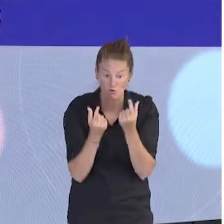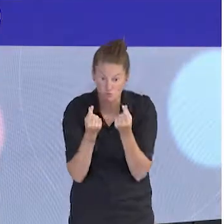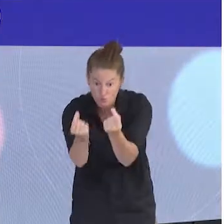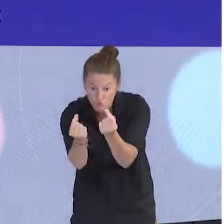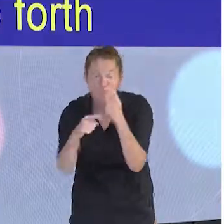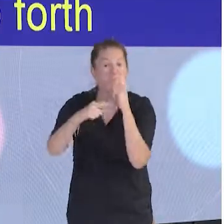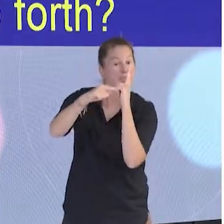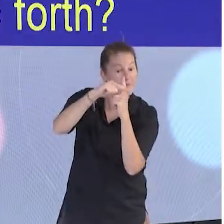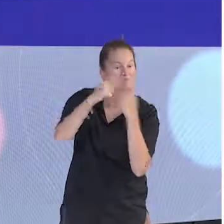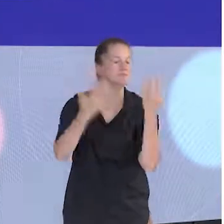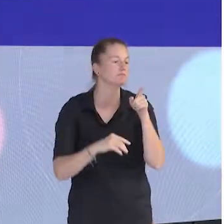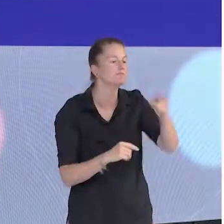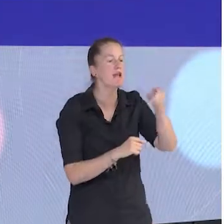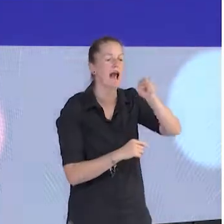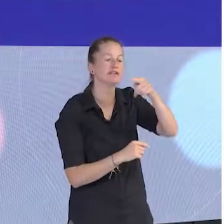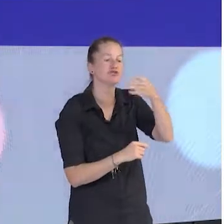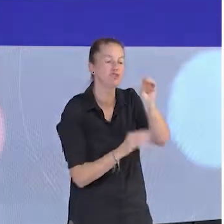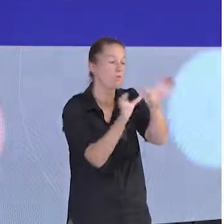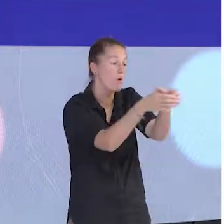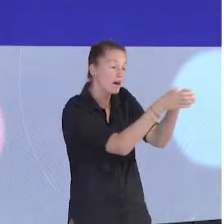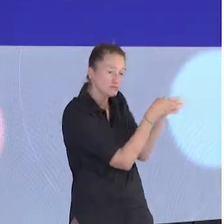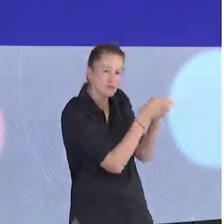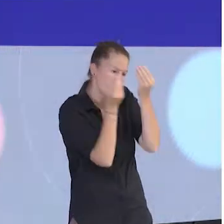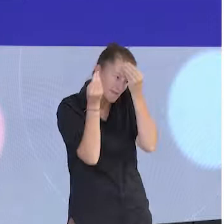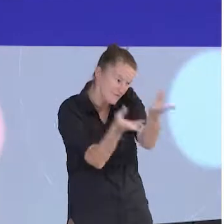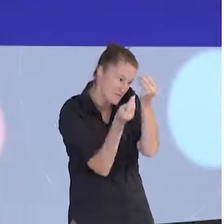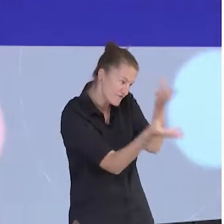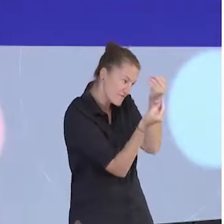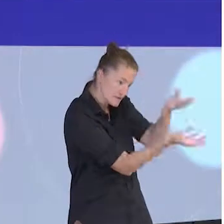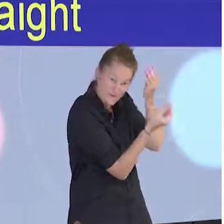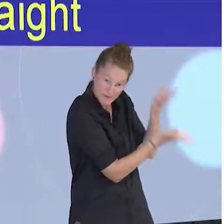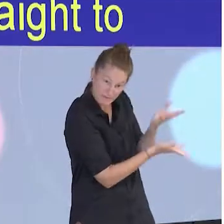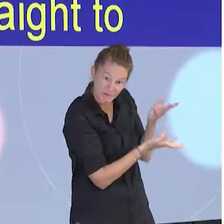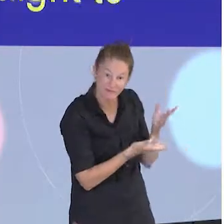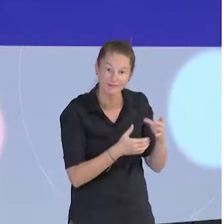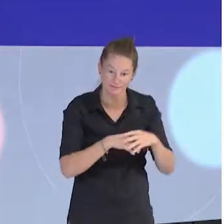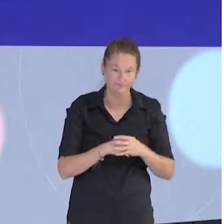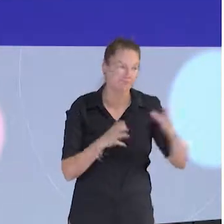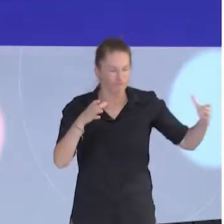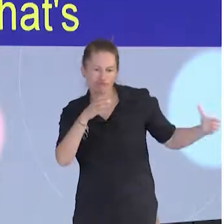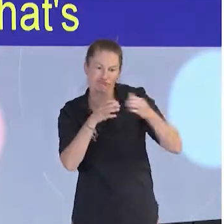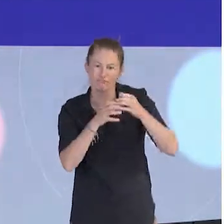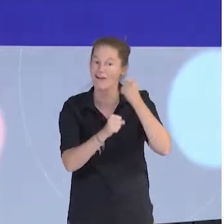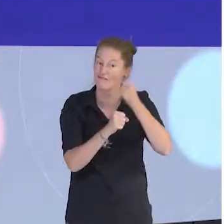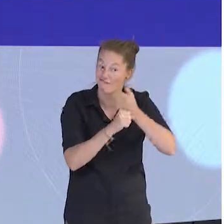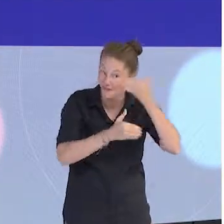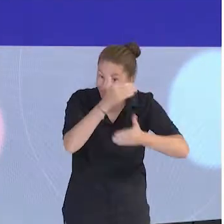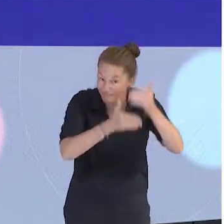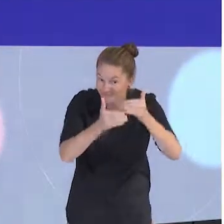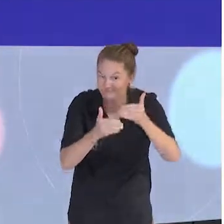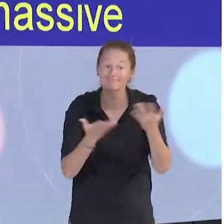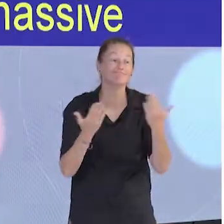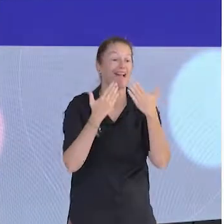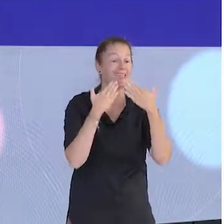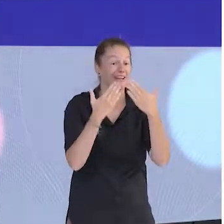So I'm going to go straight to the long list of thanks that's needed after such a massive effort. The first thanks I would